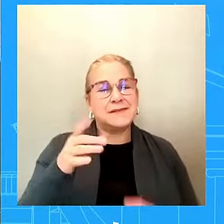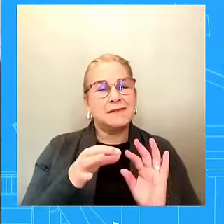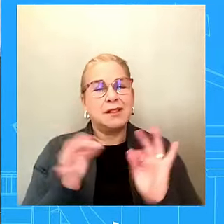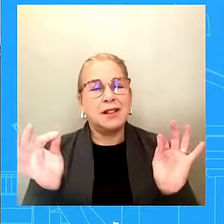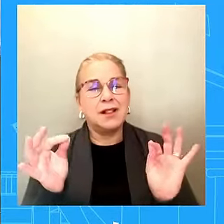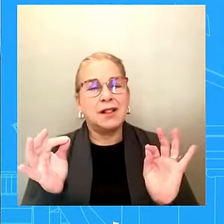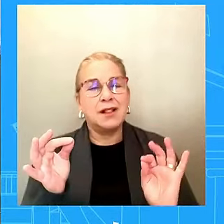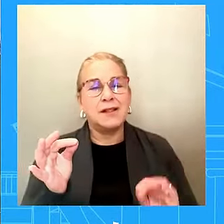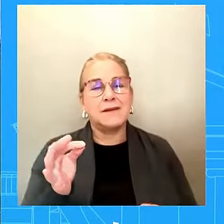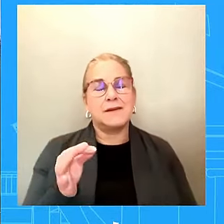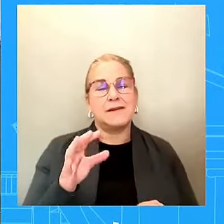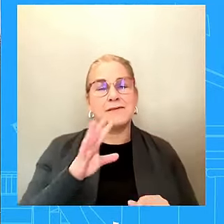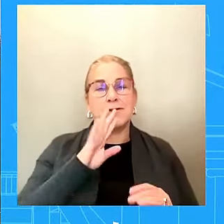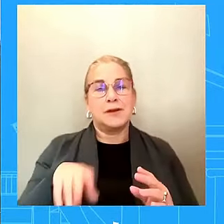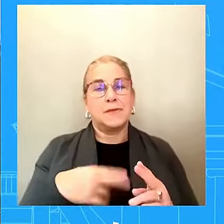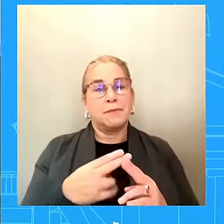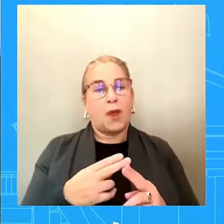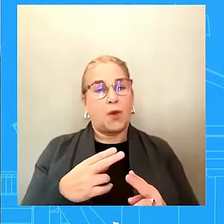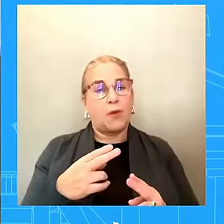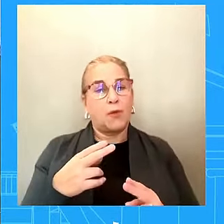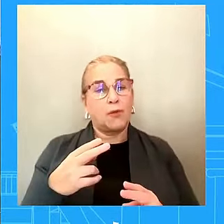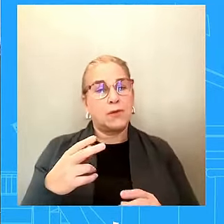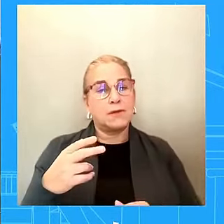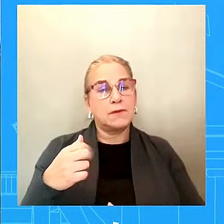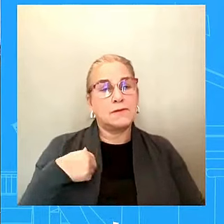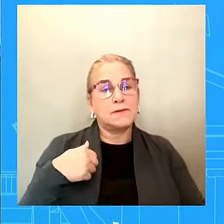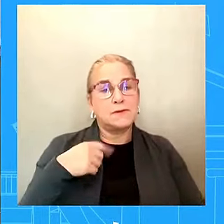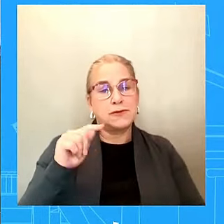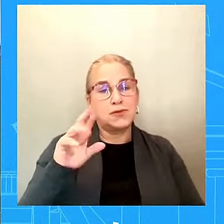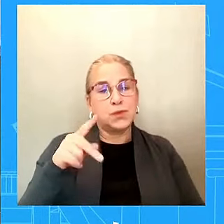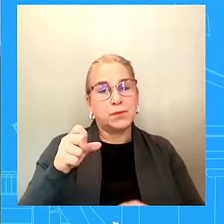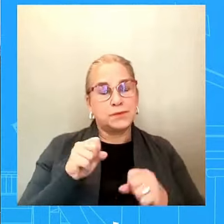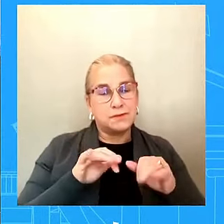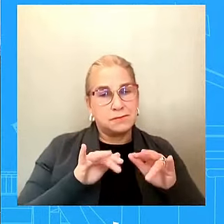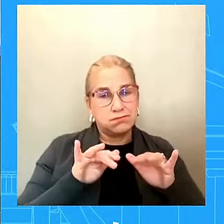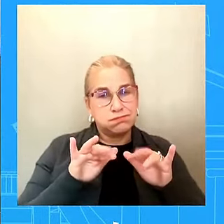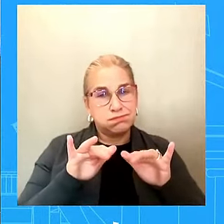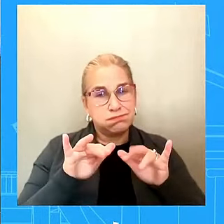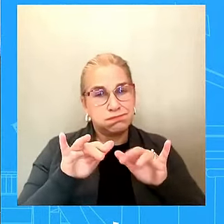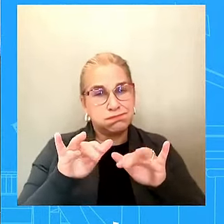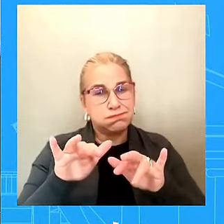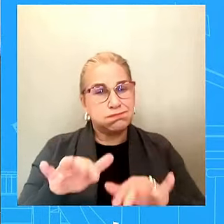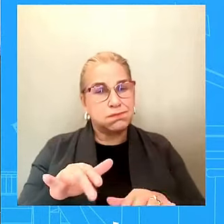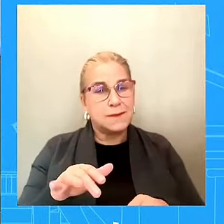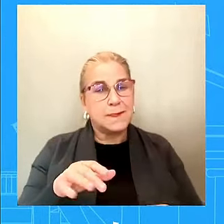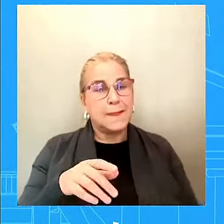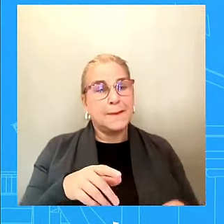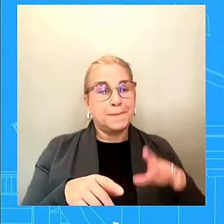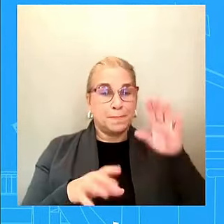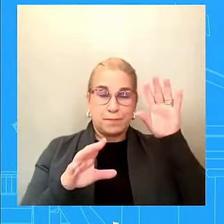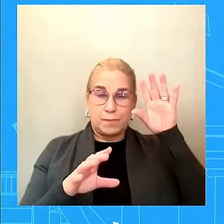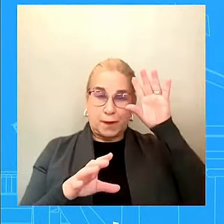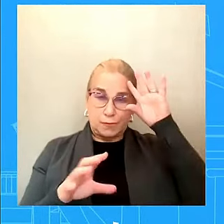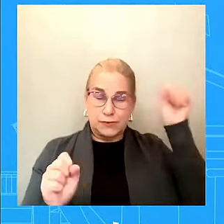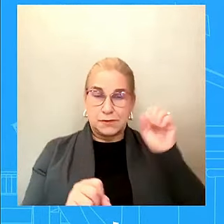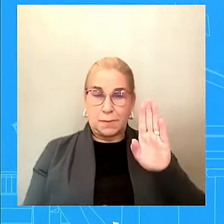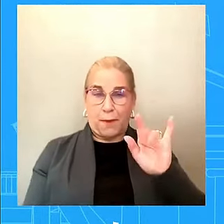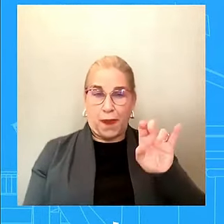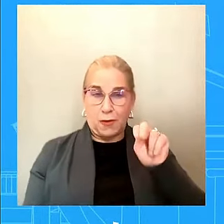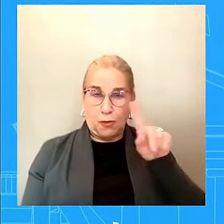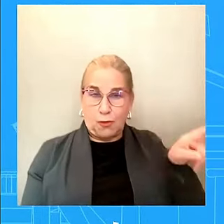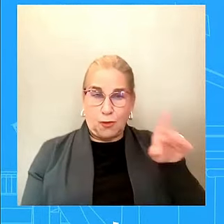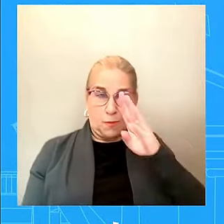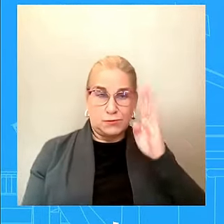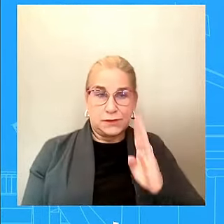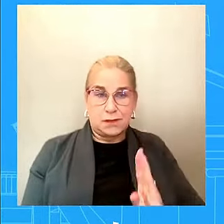for the G20? And, does the White House believe that Vladimir Putin should be arrested if he goes to Brazil for the G20? don't have anything to share on either of those,